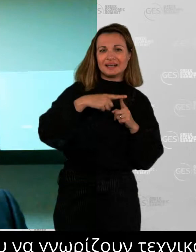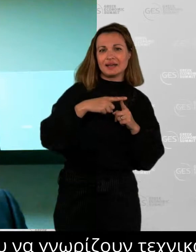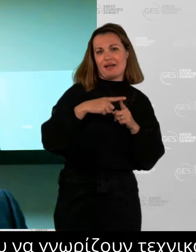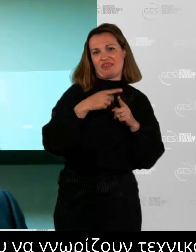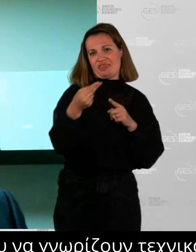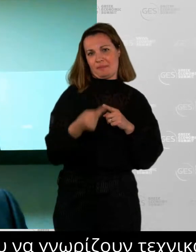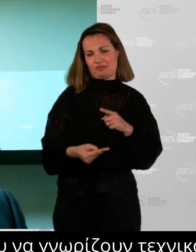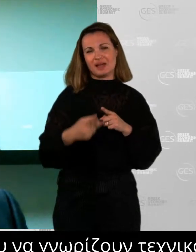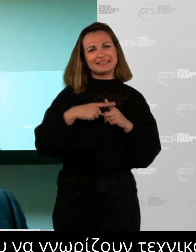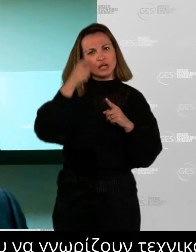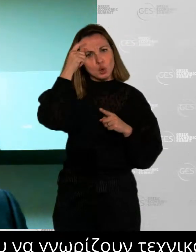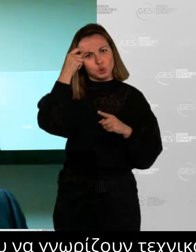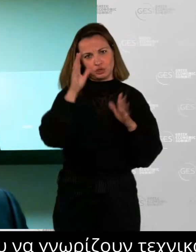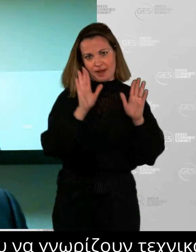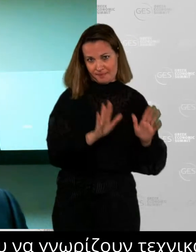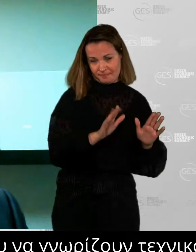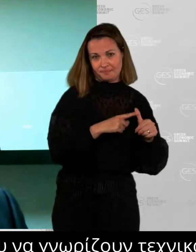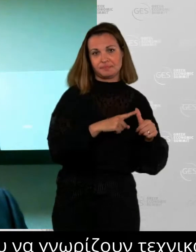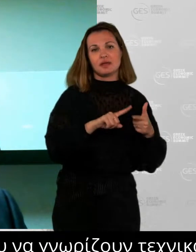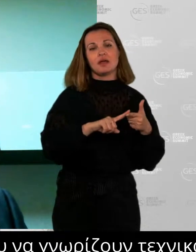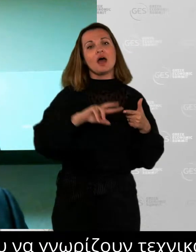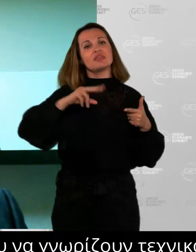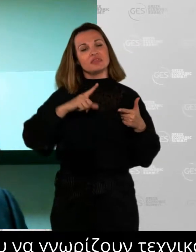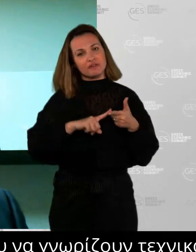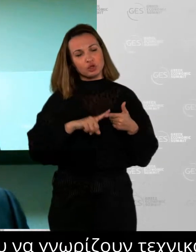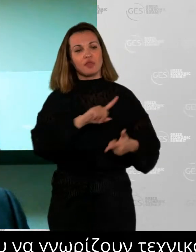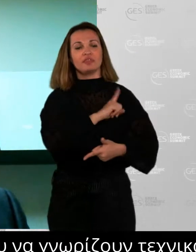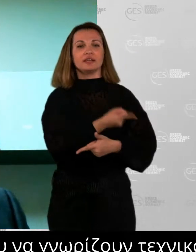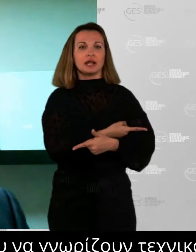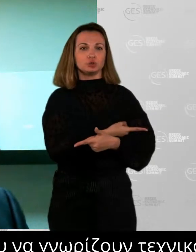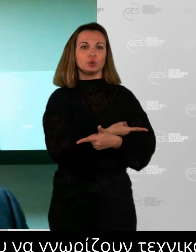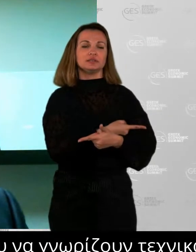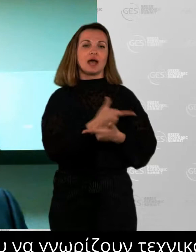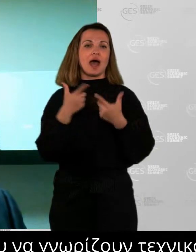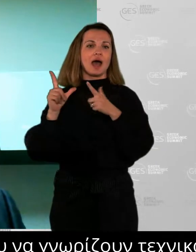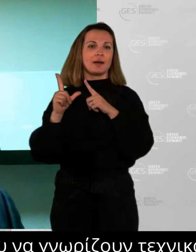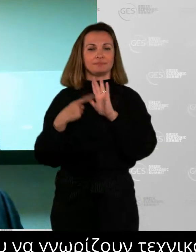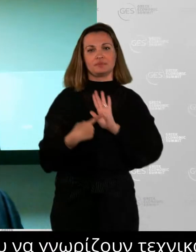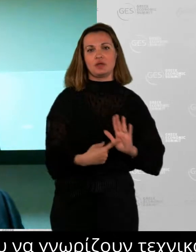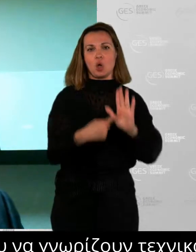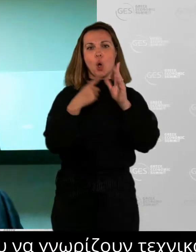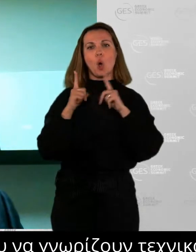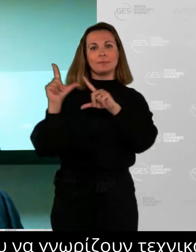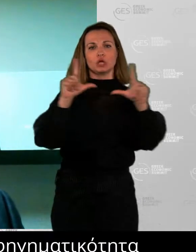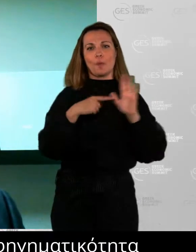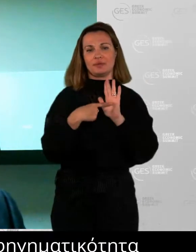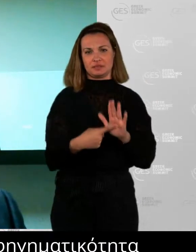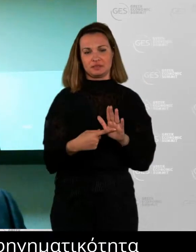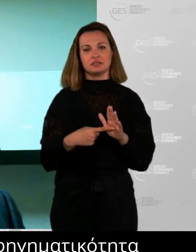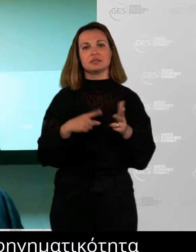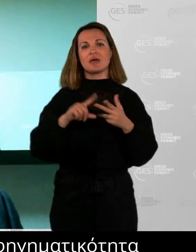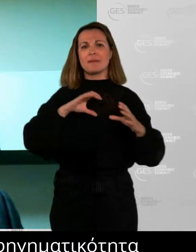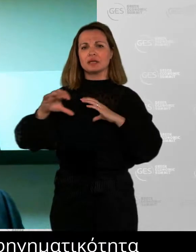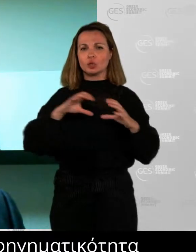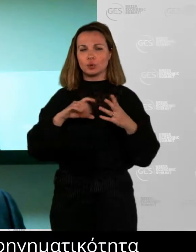communication skills and data visualization, venture management, the ability to bring a project to life, to bring a